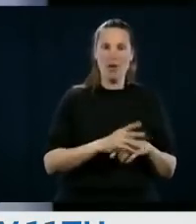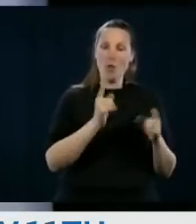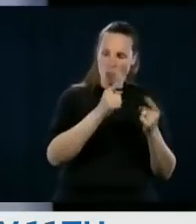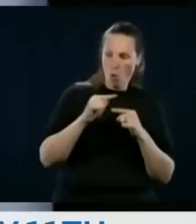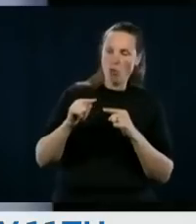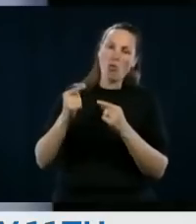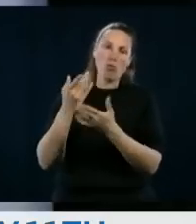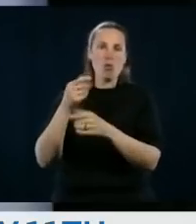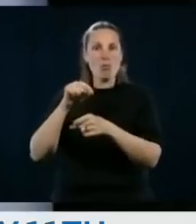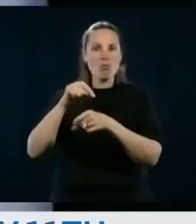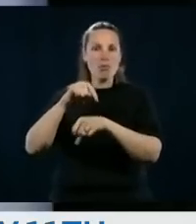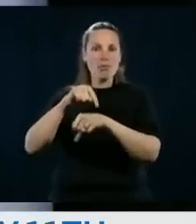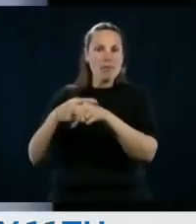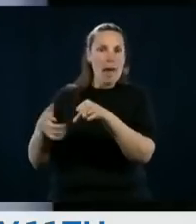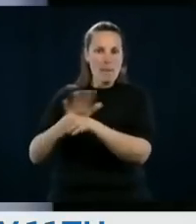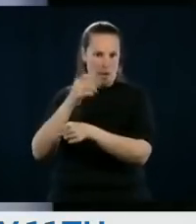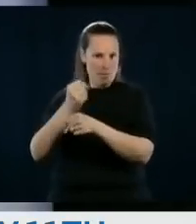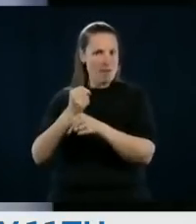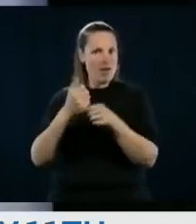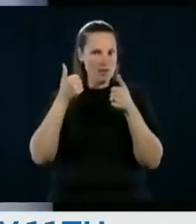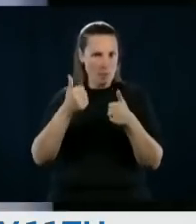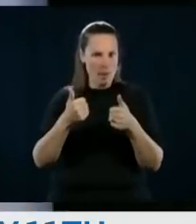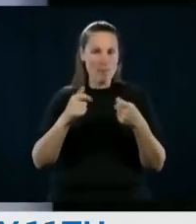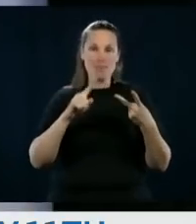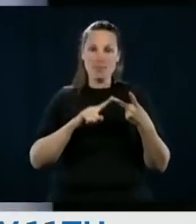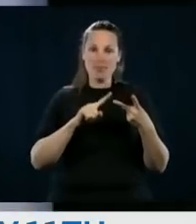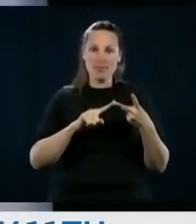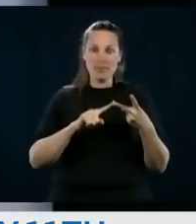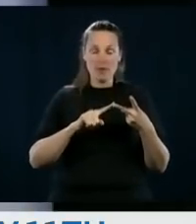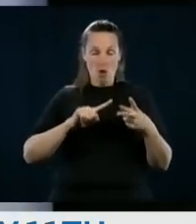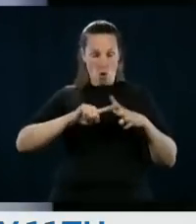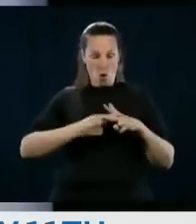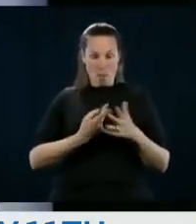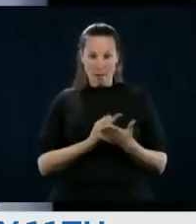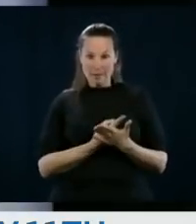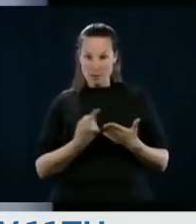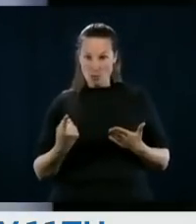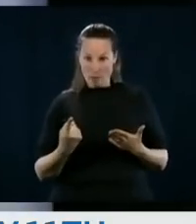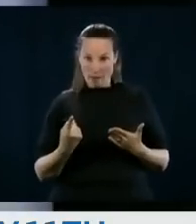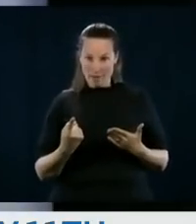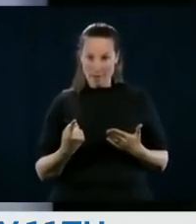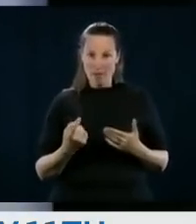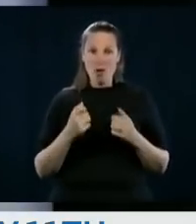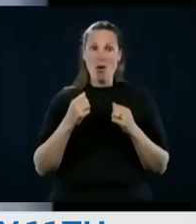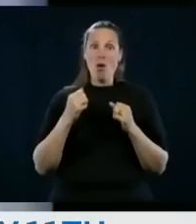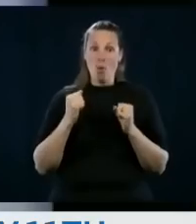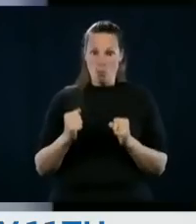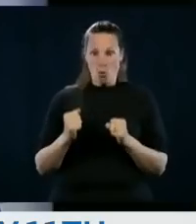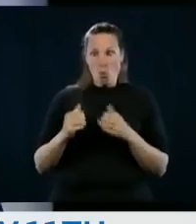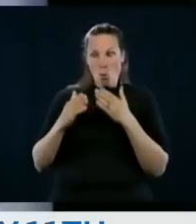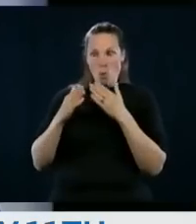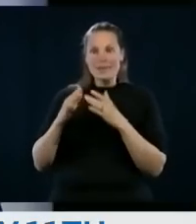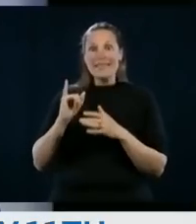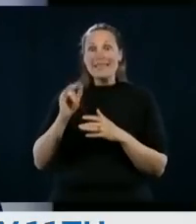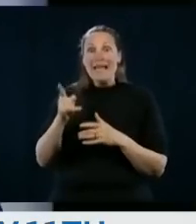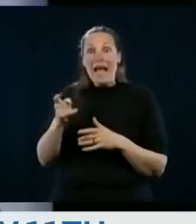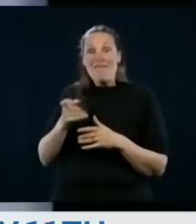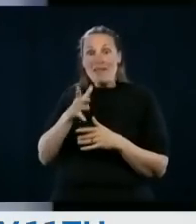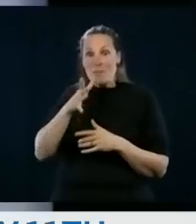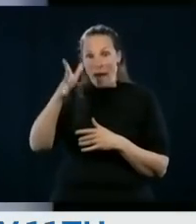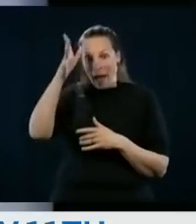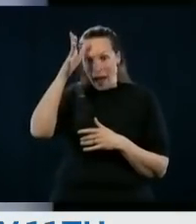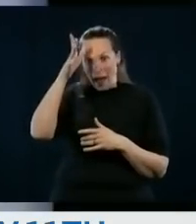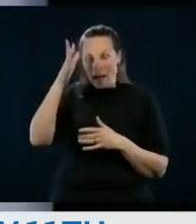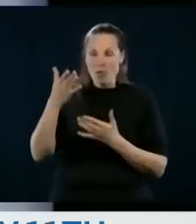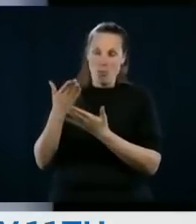and entire work presence. Secondly, as of this week, upon invitation, parents, please listen,